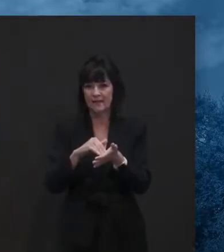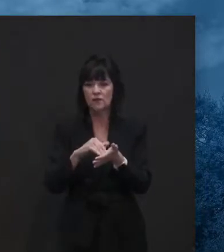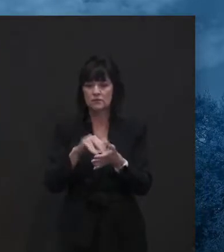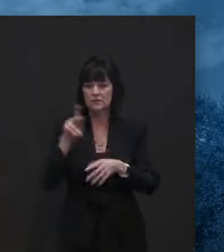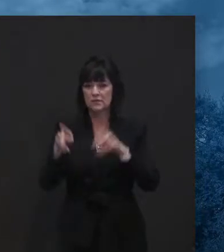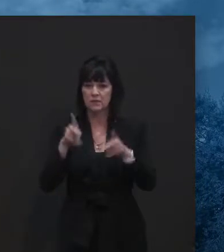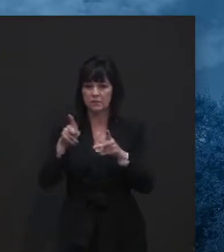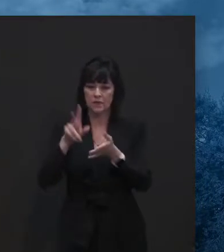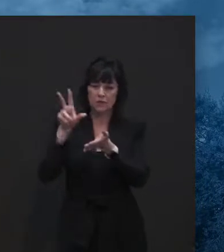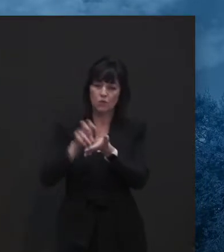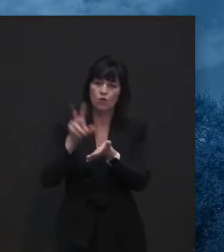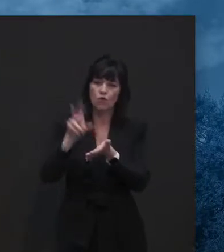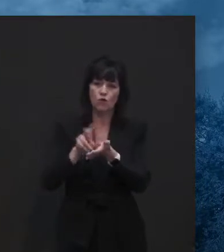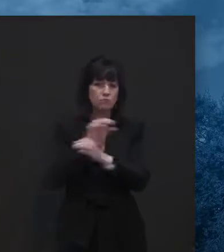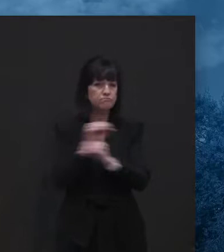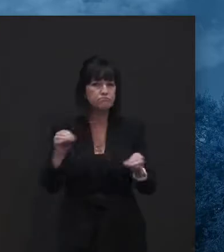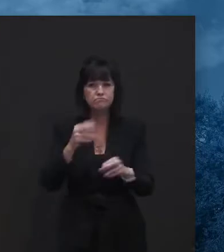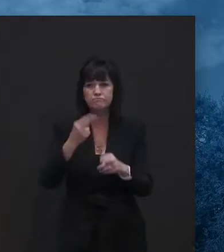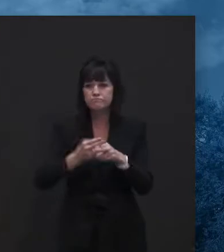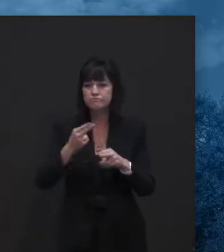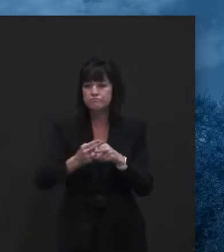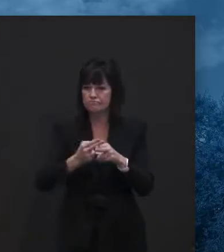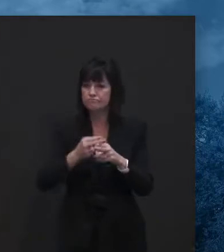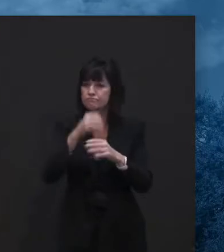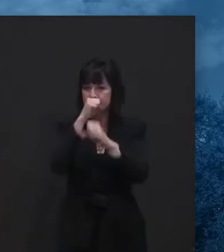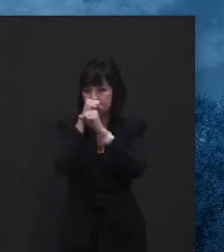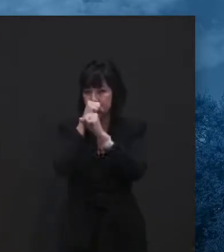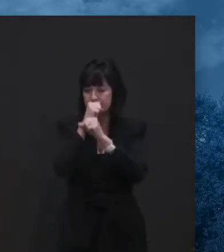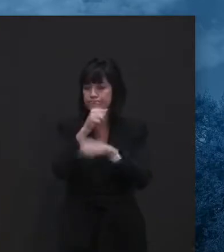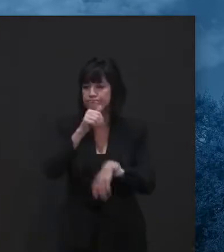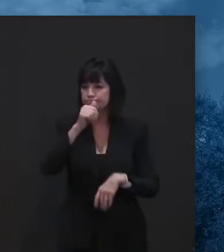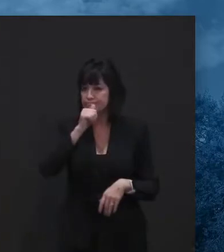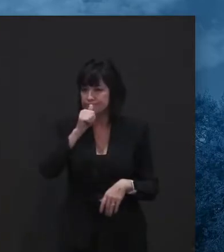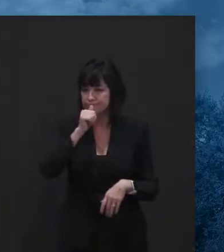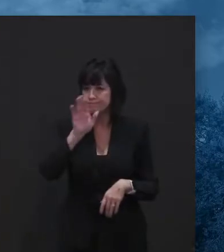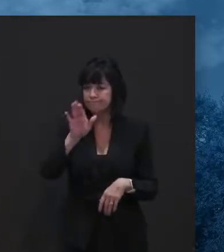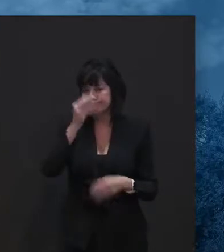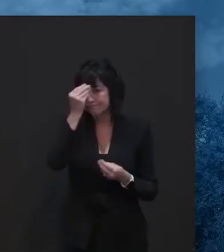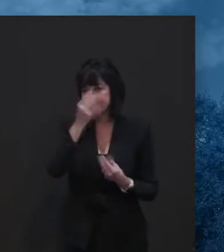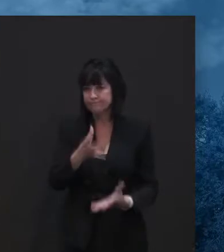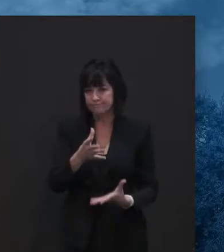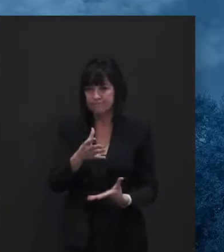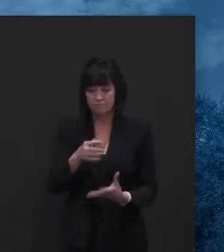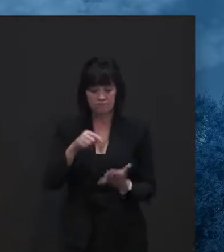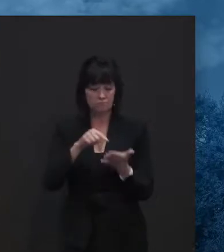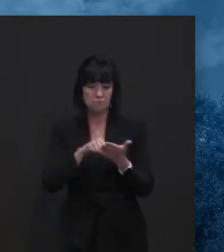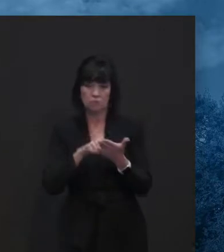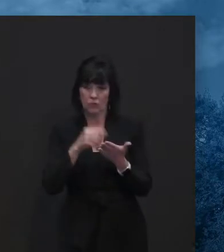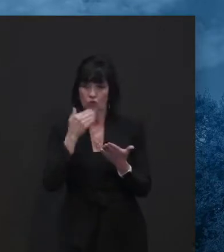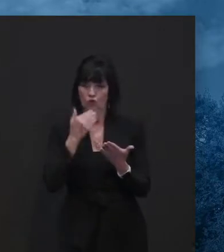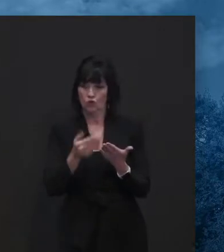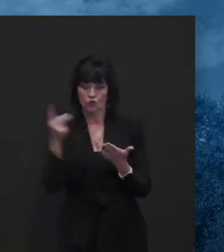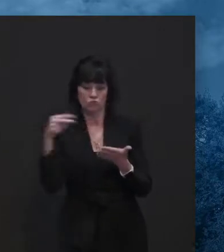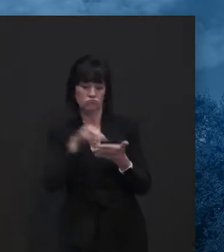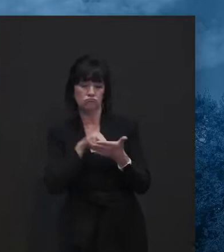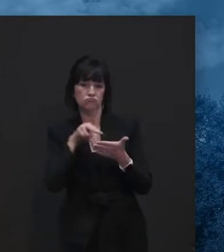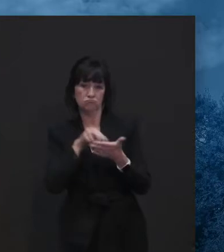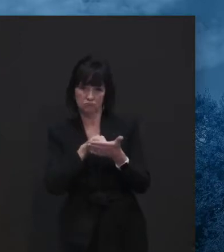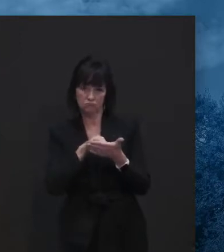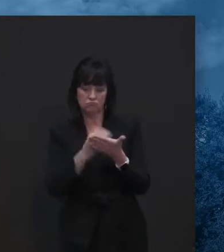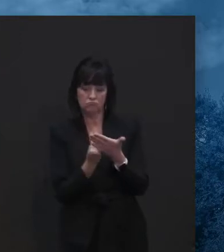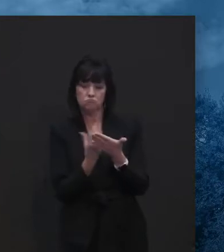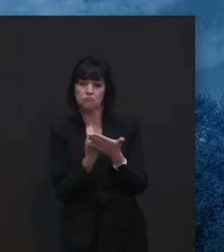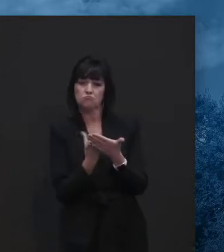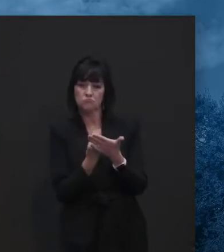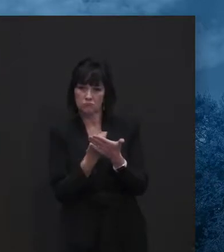up. It is anonymous. It does, uh, uh, I think effectively give you a tool, uh, in the toolbox to know whether you've